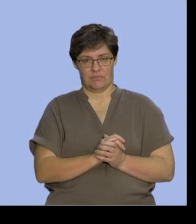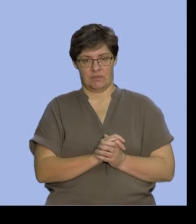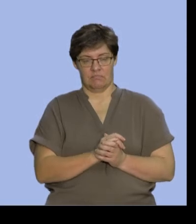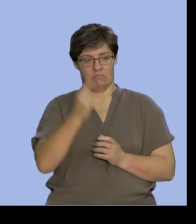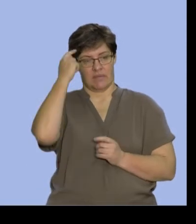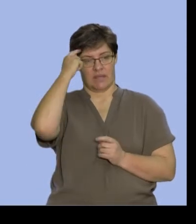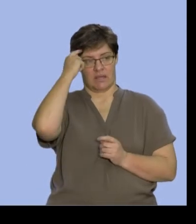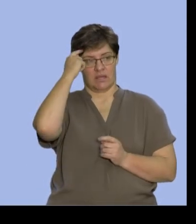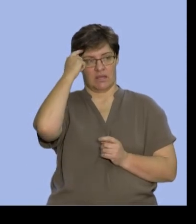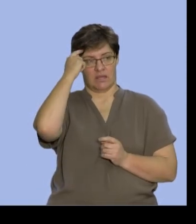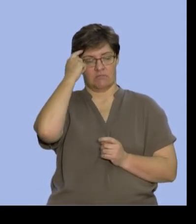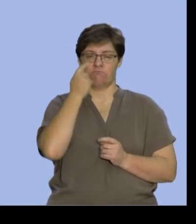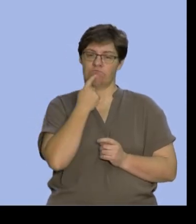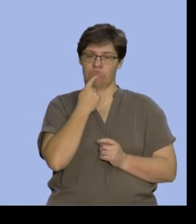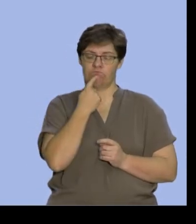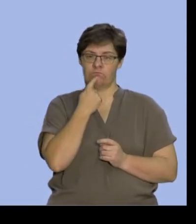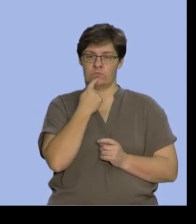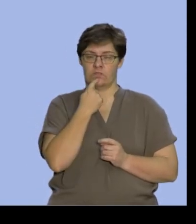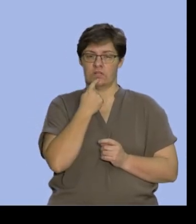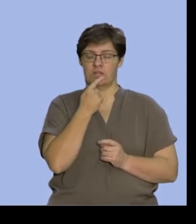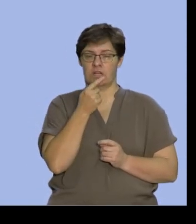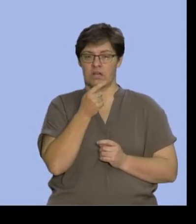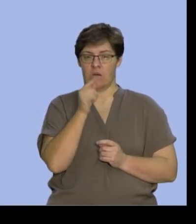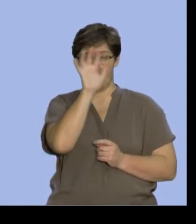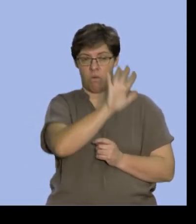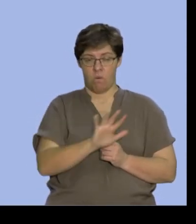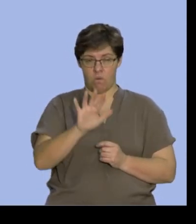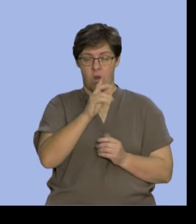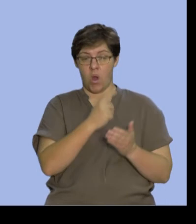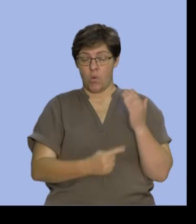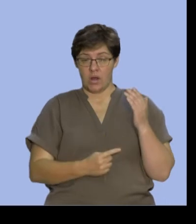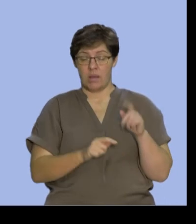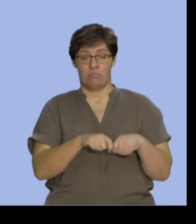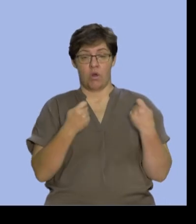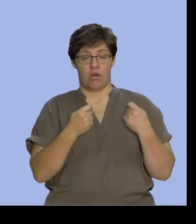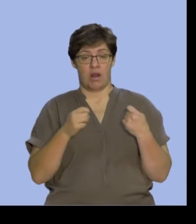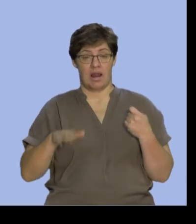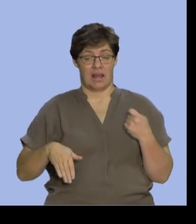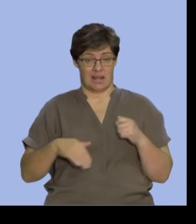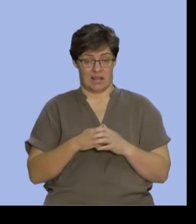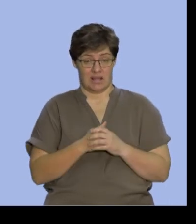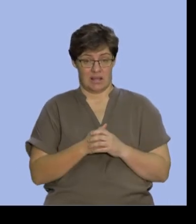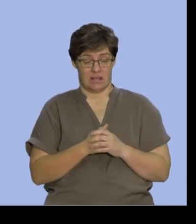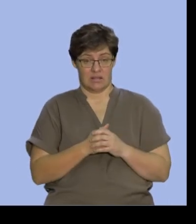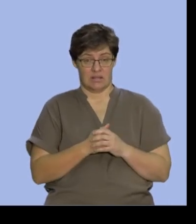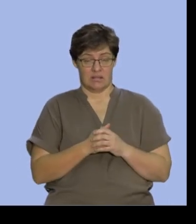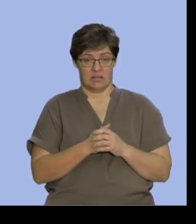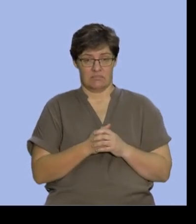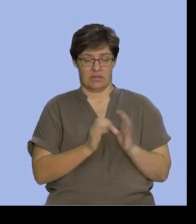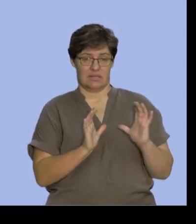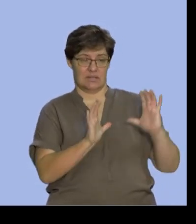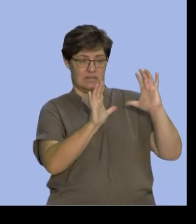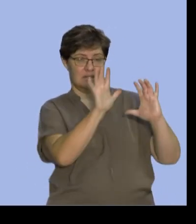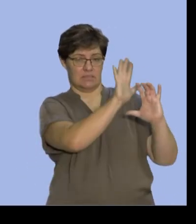it, I would recognize that if they've only broken a leg, then they would sit into this space,